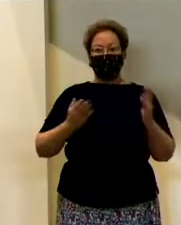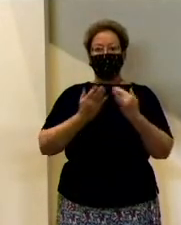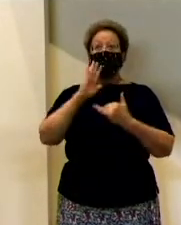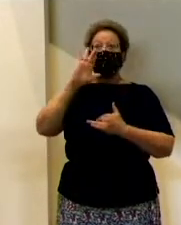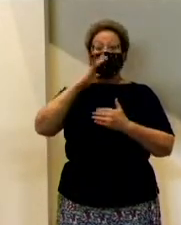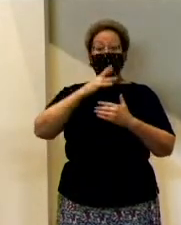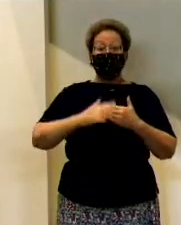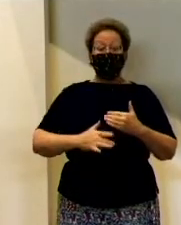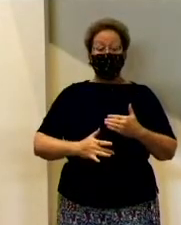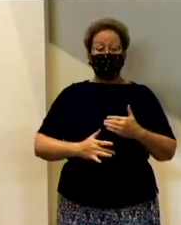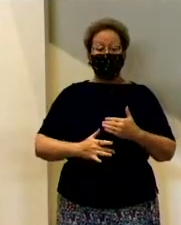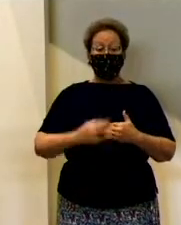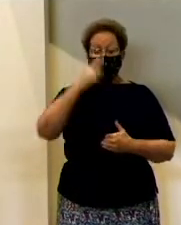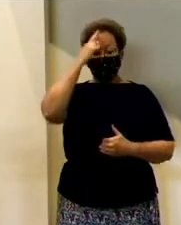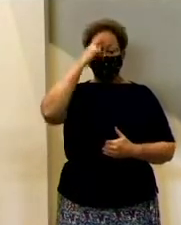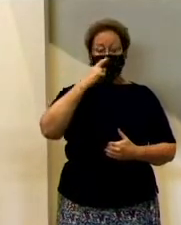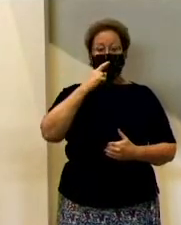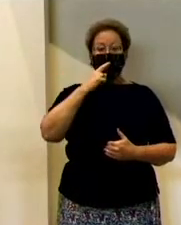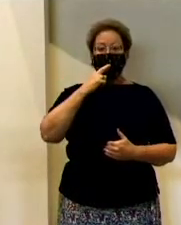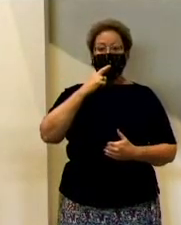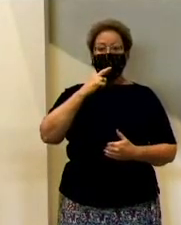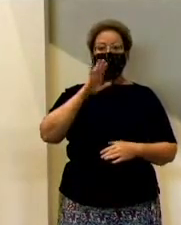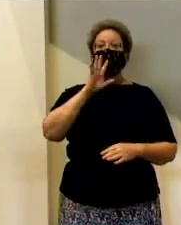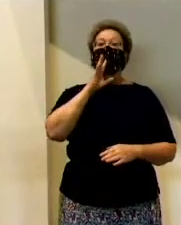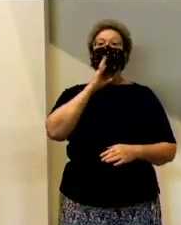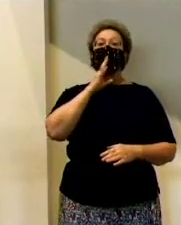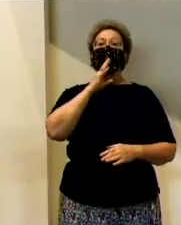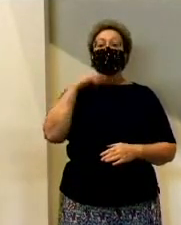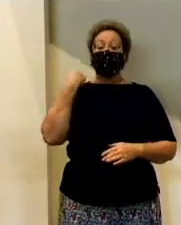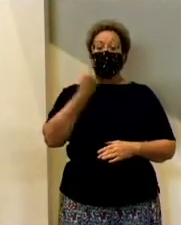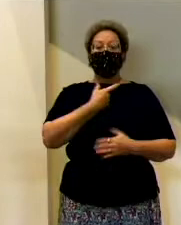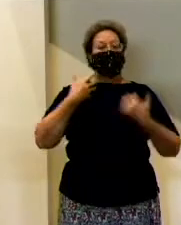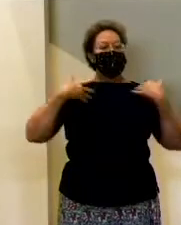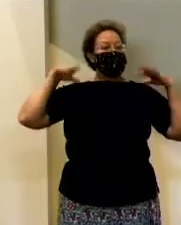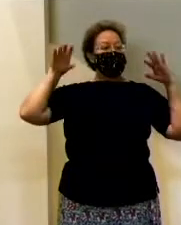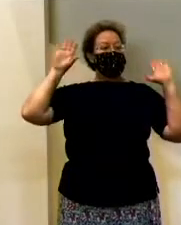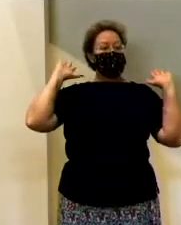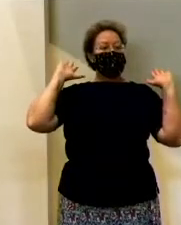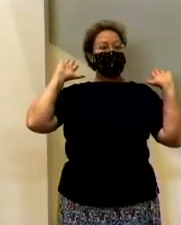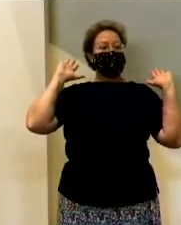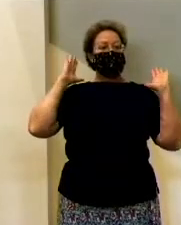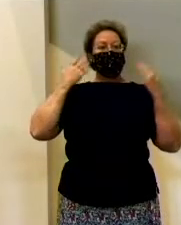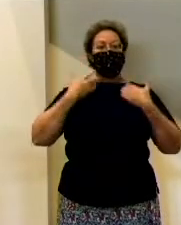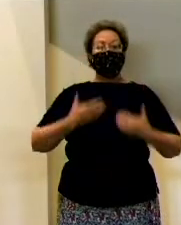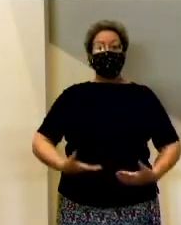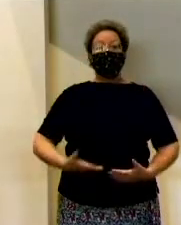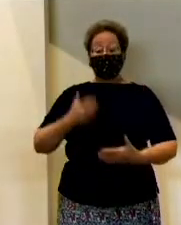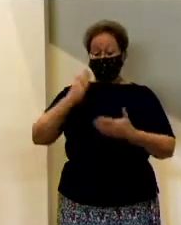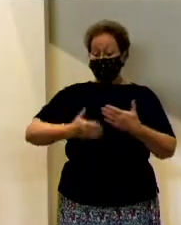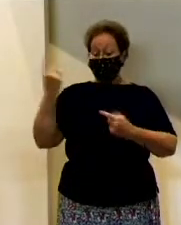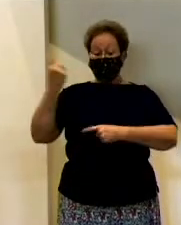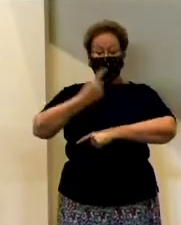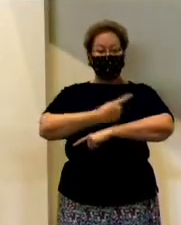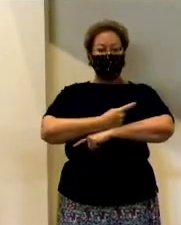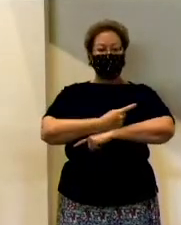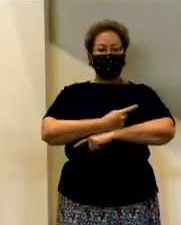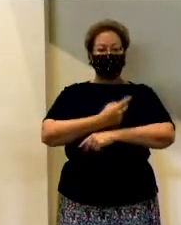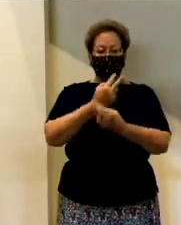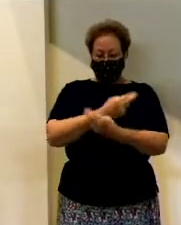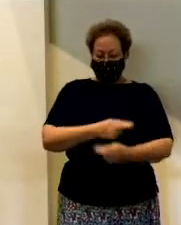Romans, Paul talks about us giving up our bodies on the last day so that they can be redeemed